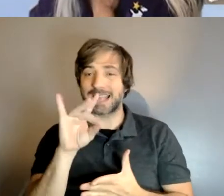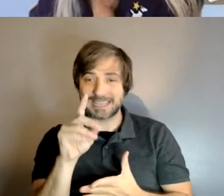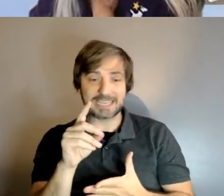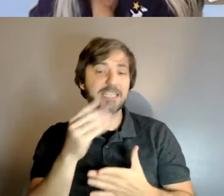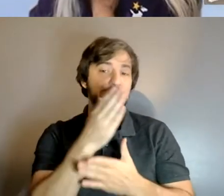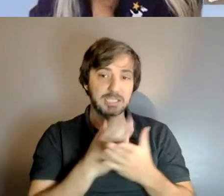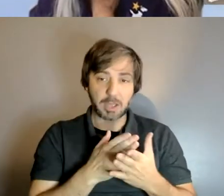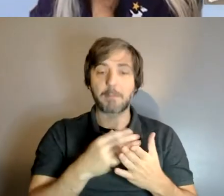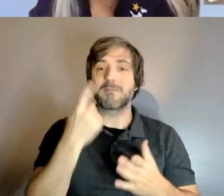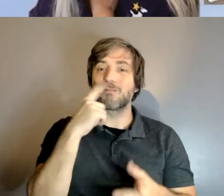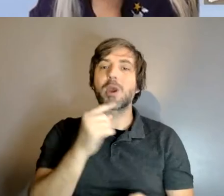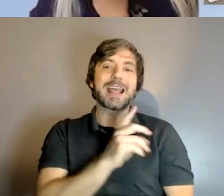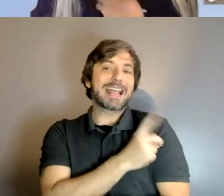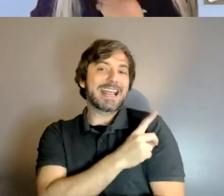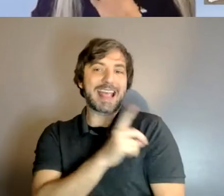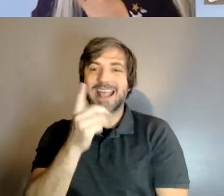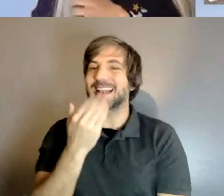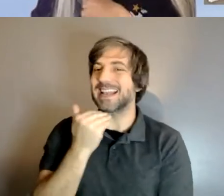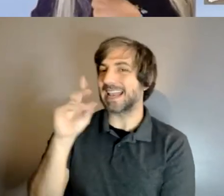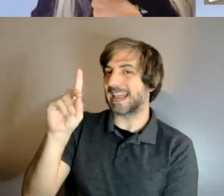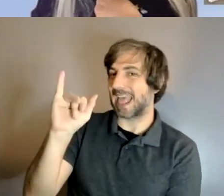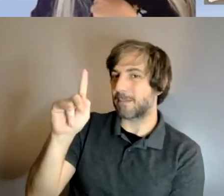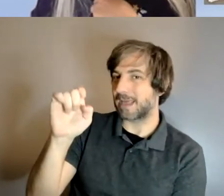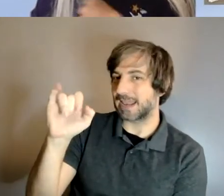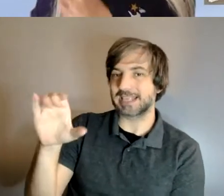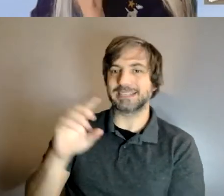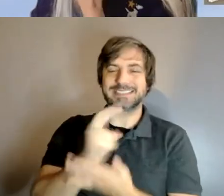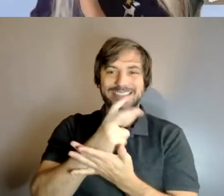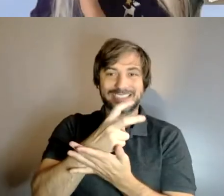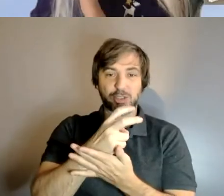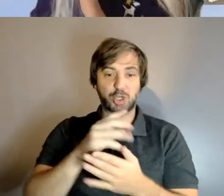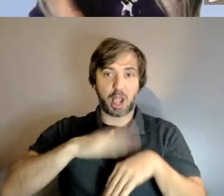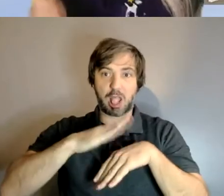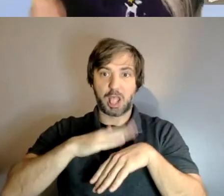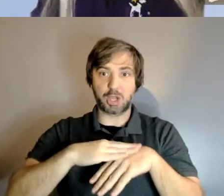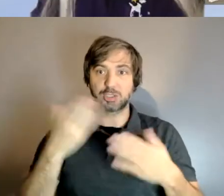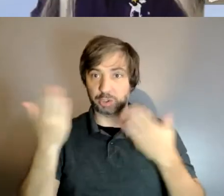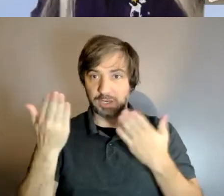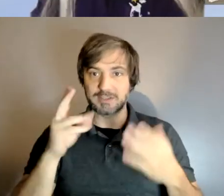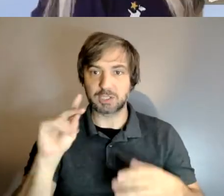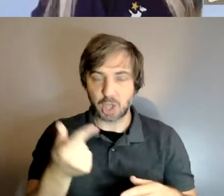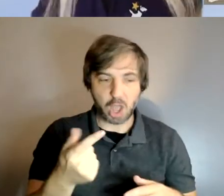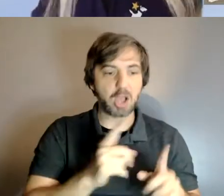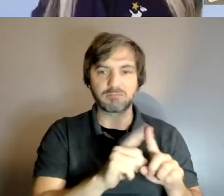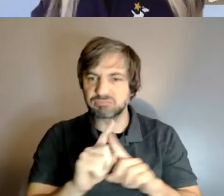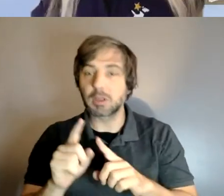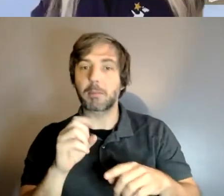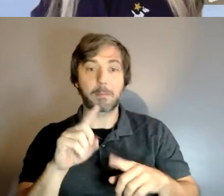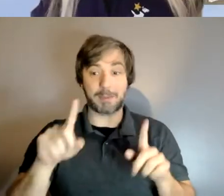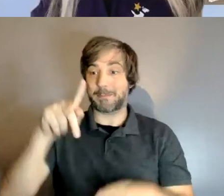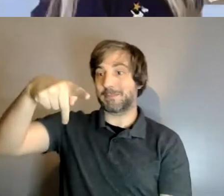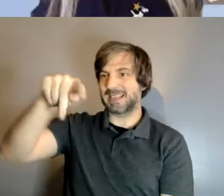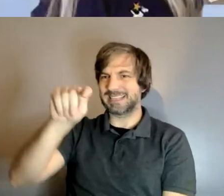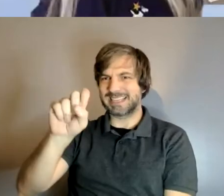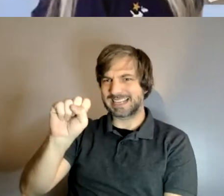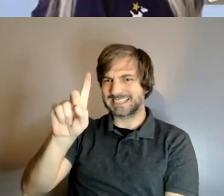service dogs i had done training for mobility service dogs but ptsd service dogs relatively new